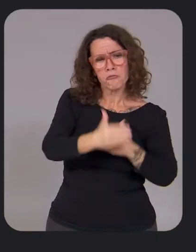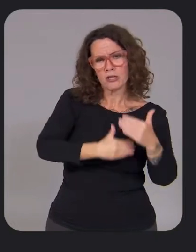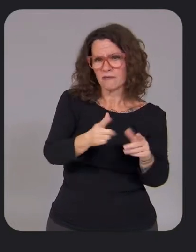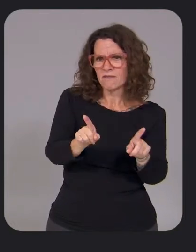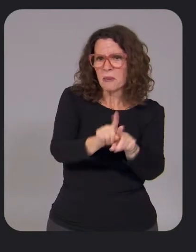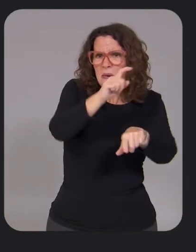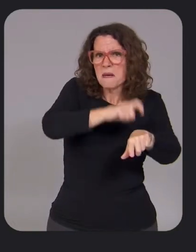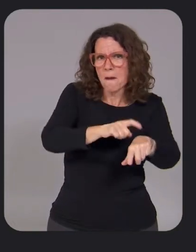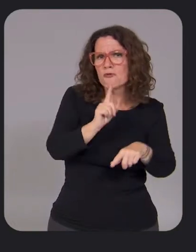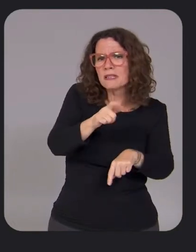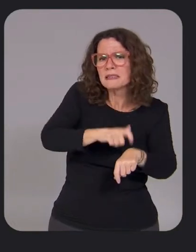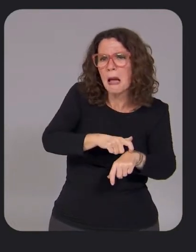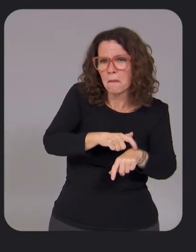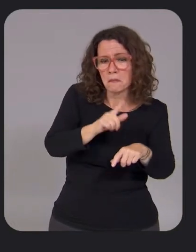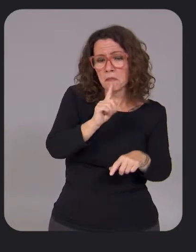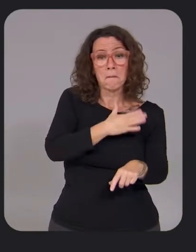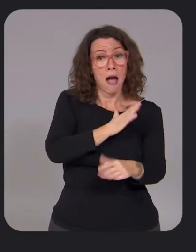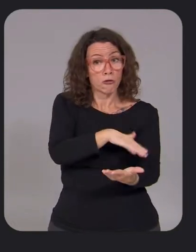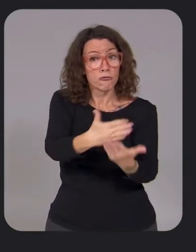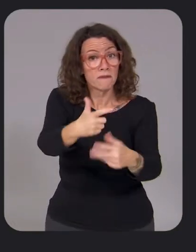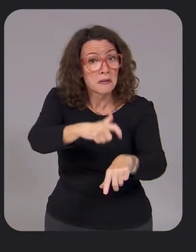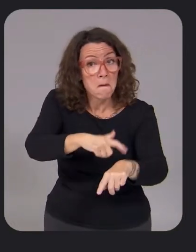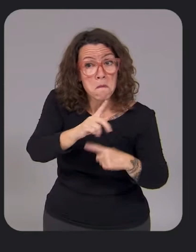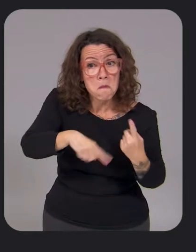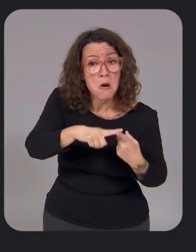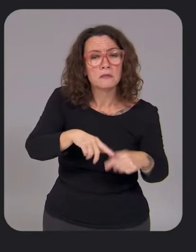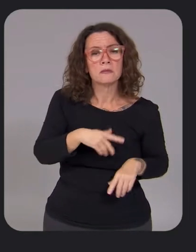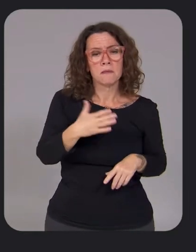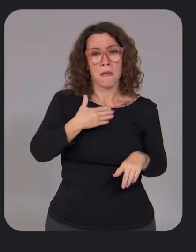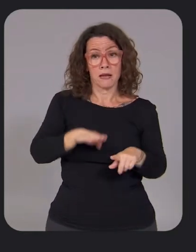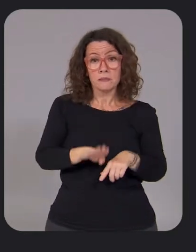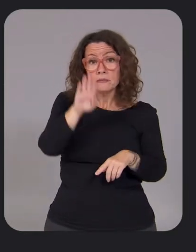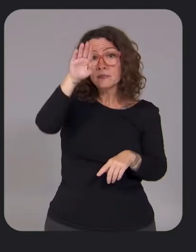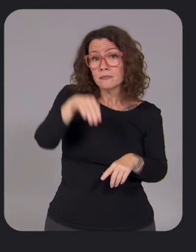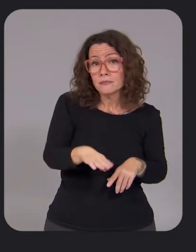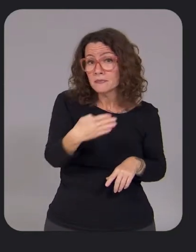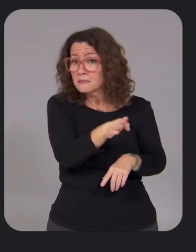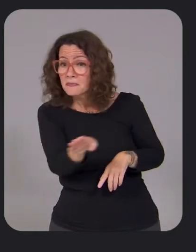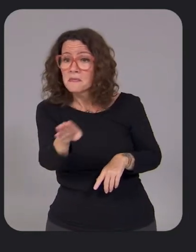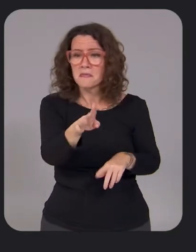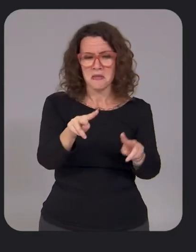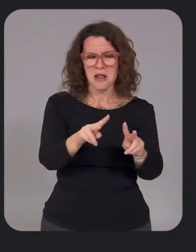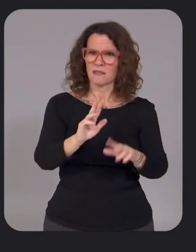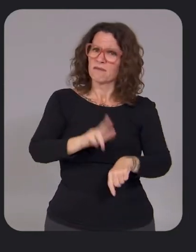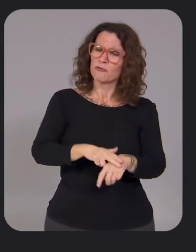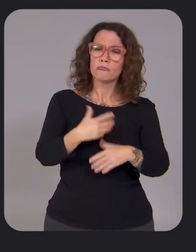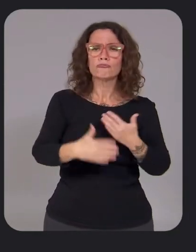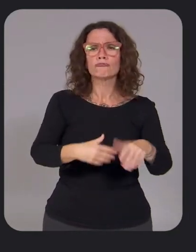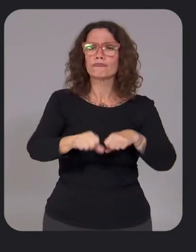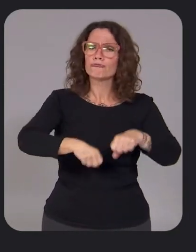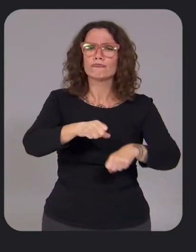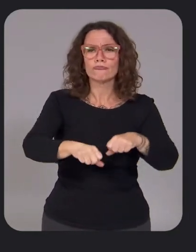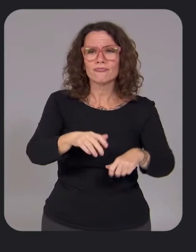easily track your trip progress, see your ETA update in real time and the elevation of your route. Finally we're not